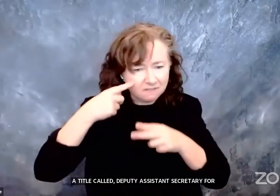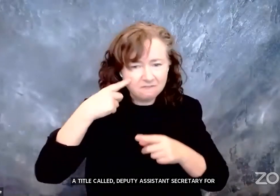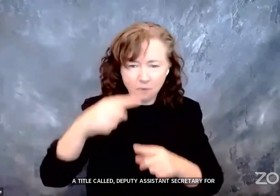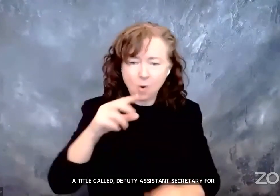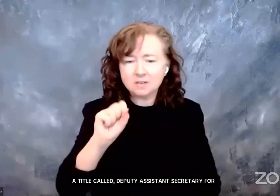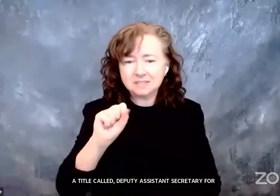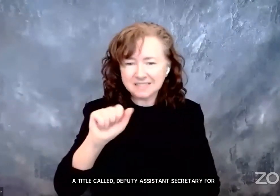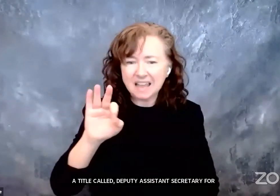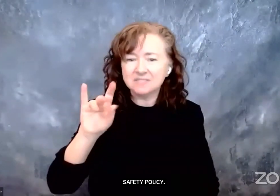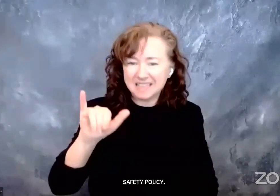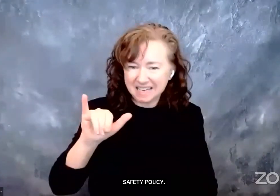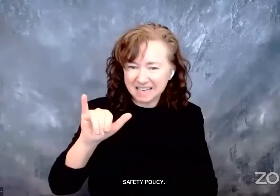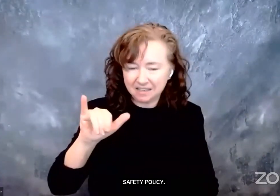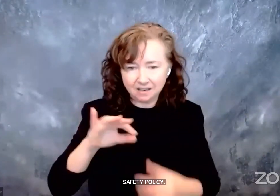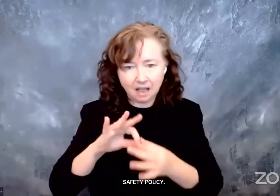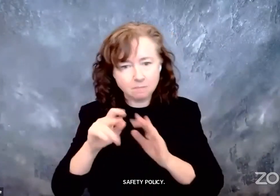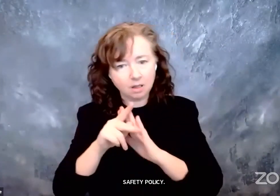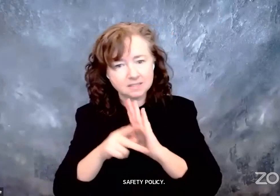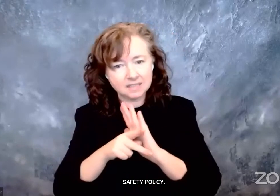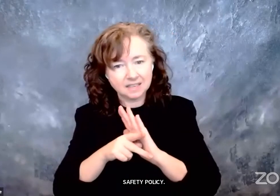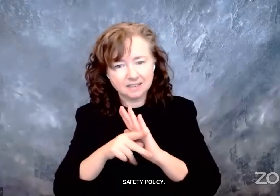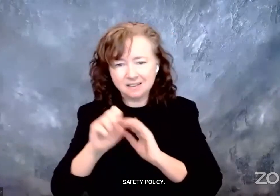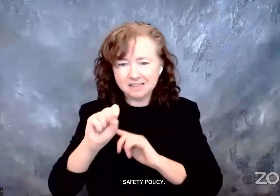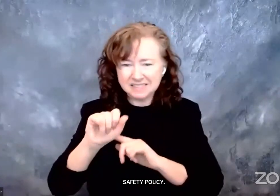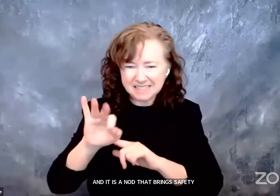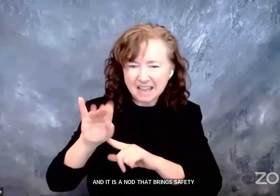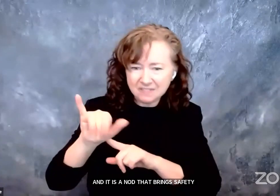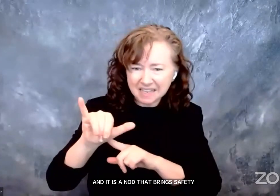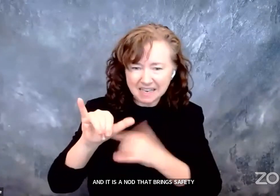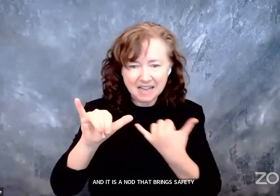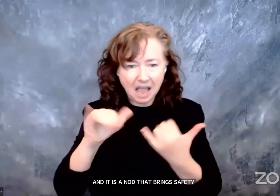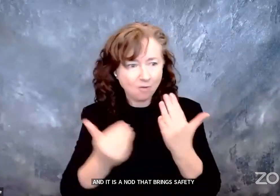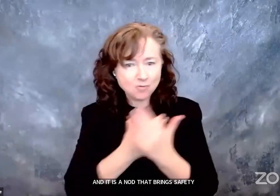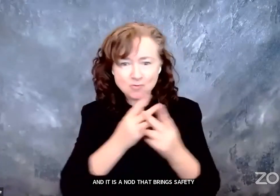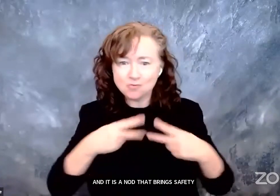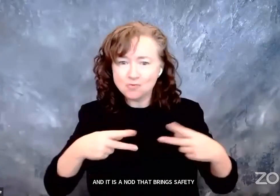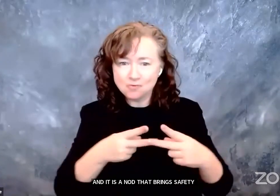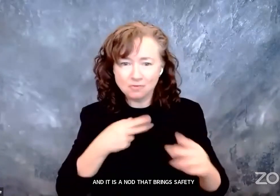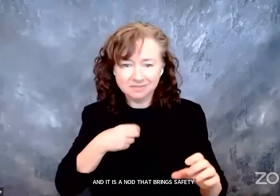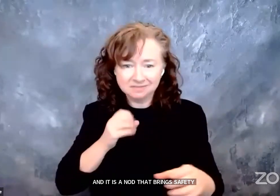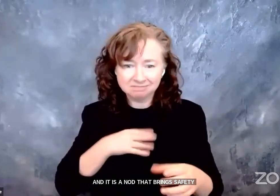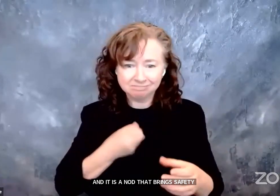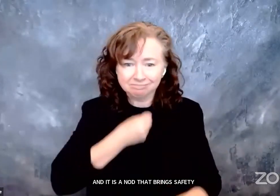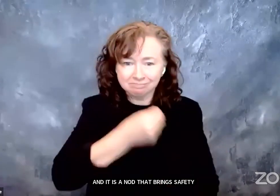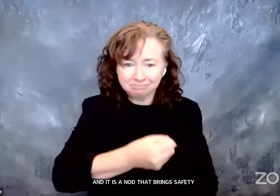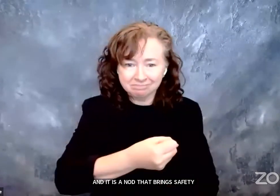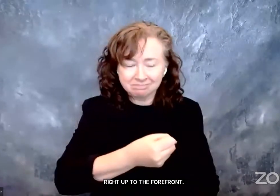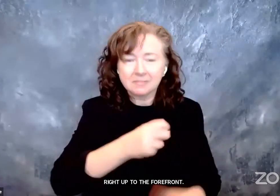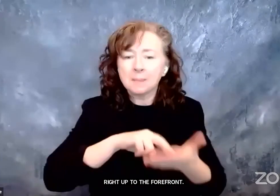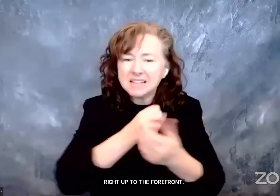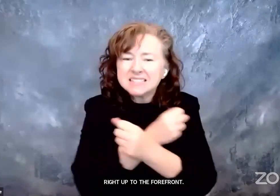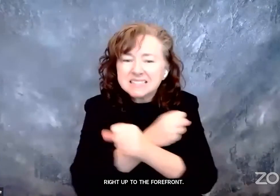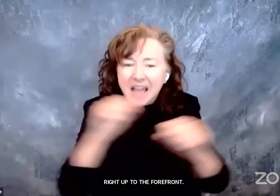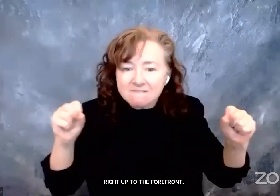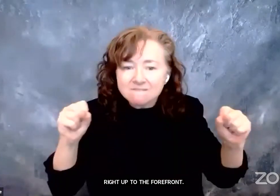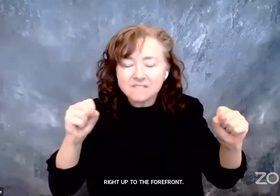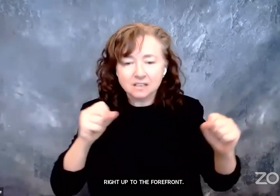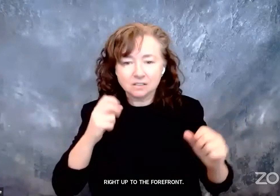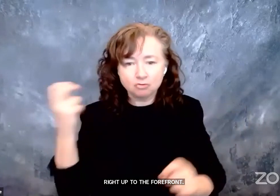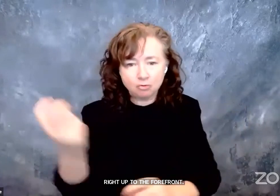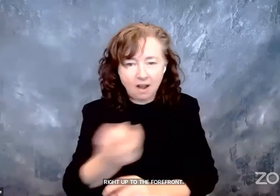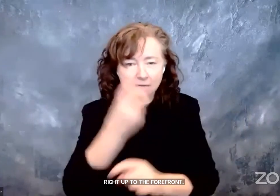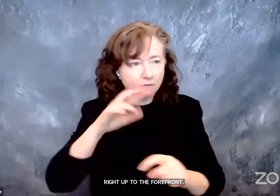a nod that brings safety right up to the forefront. Safe travel for everybody is our top